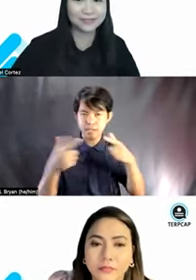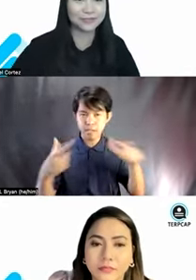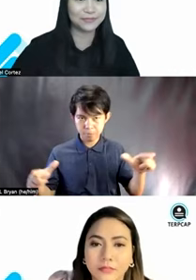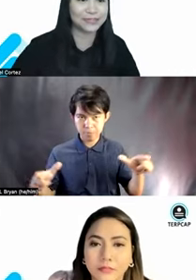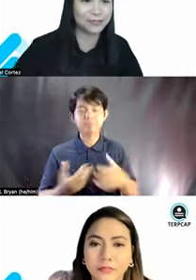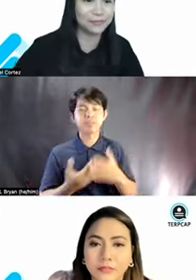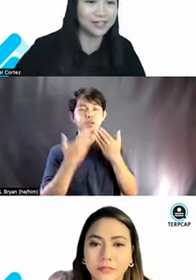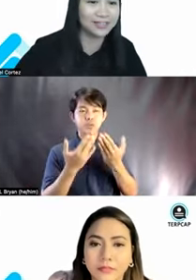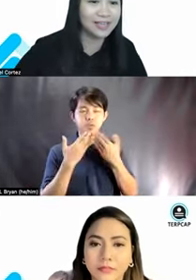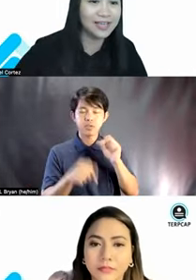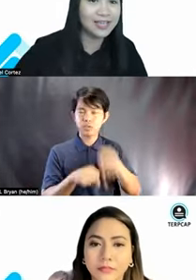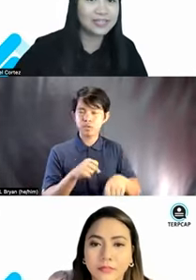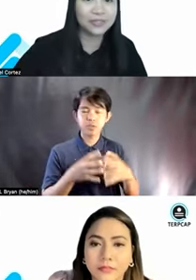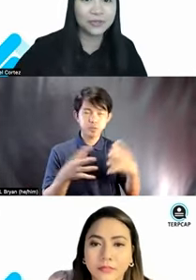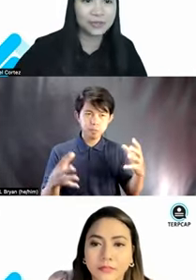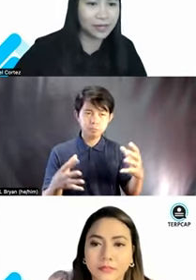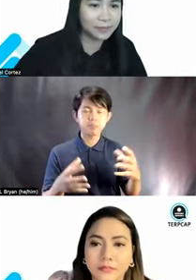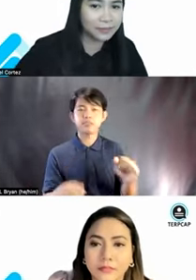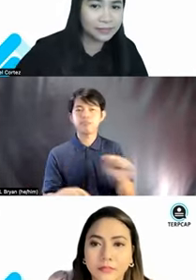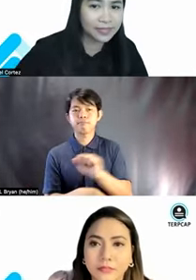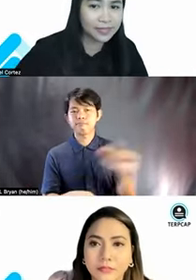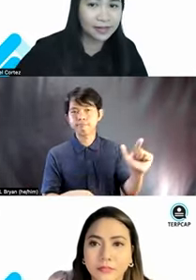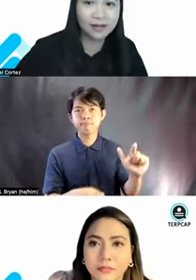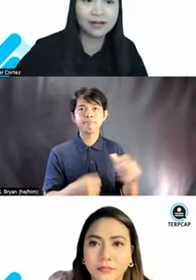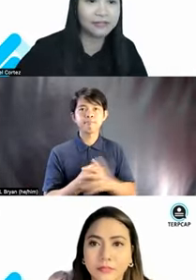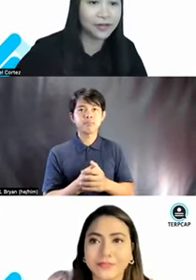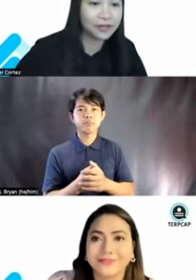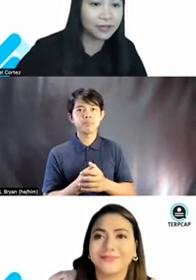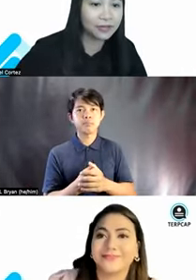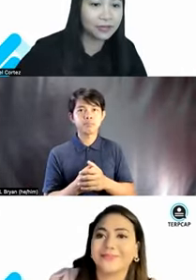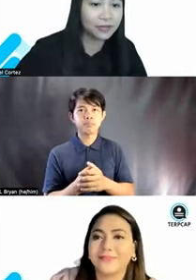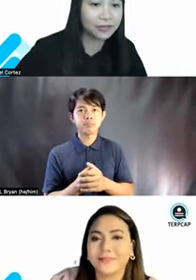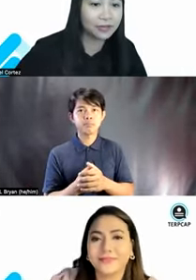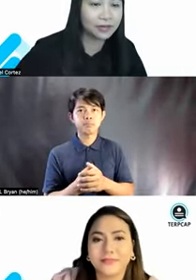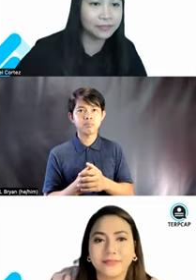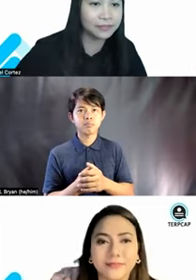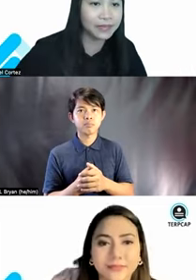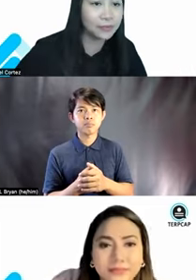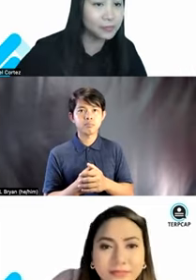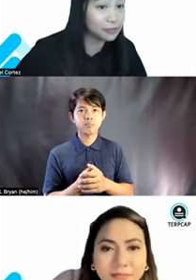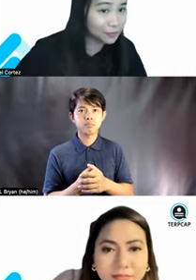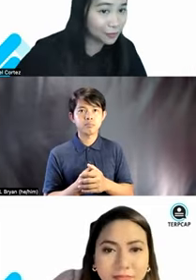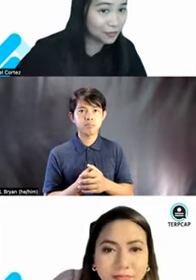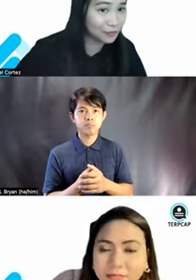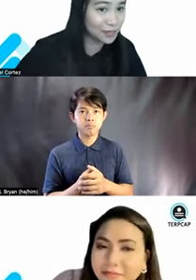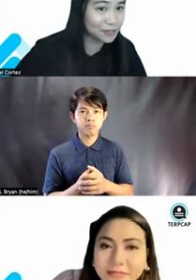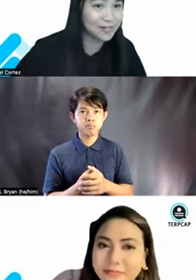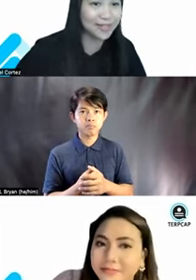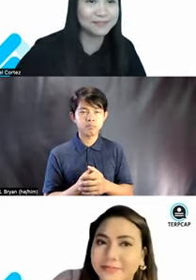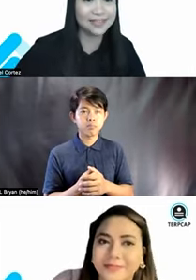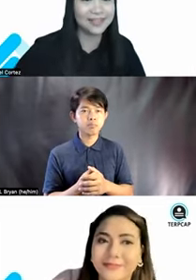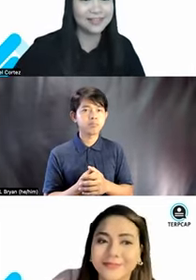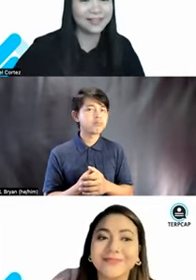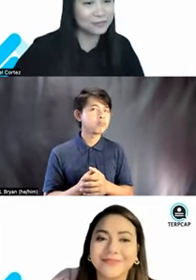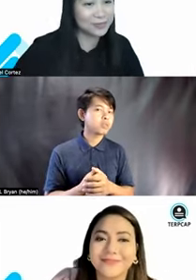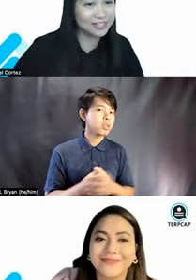Sheila. Thank you so much, everyone. So, um, are there other, um, I don't think there are other questions, but